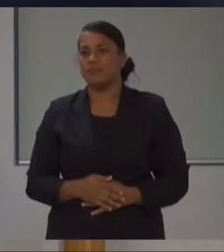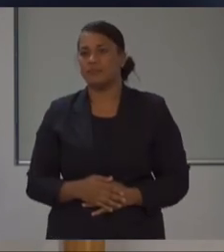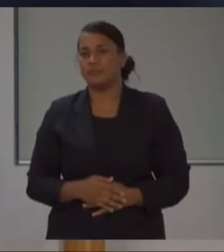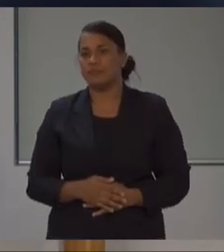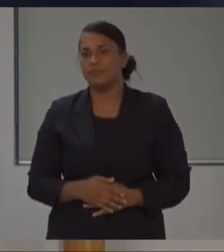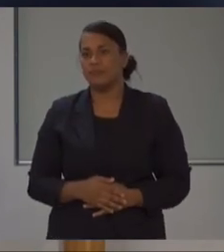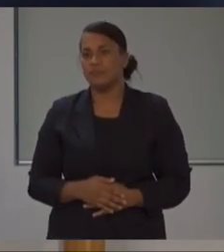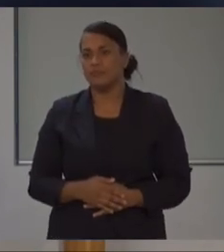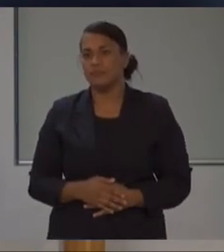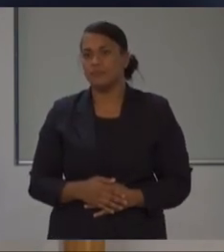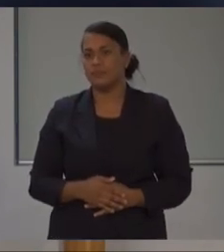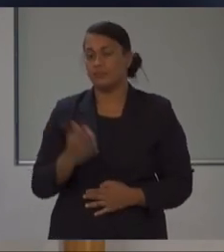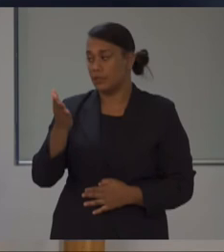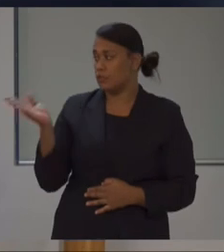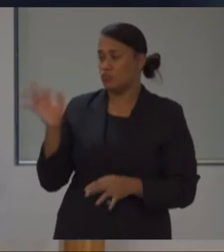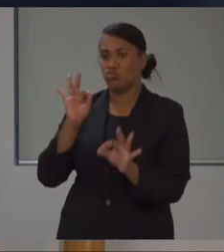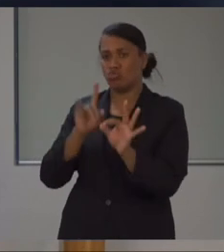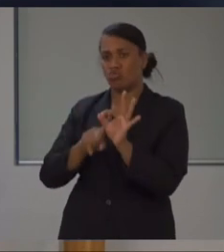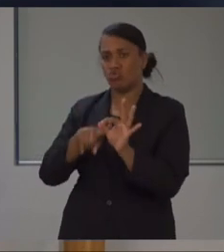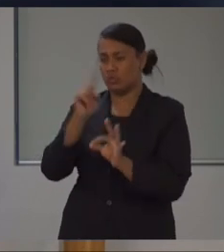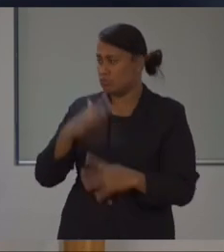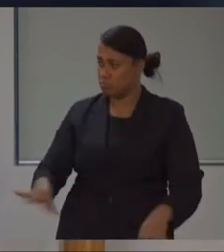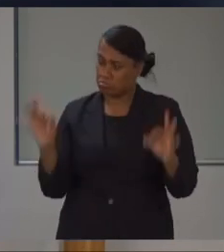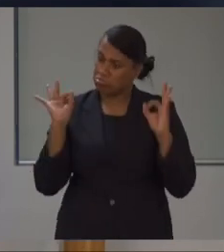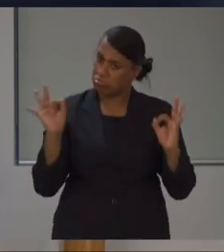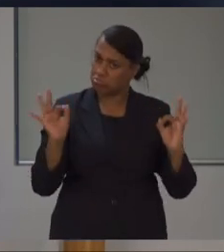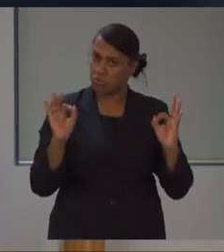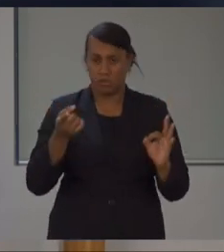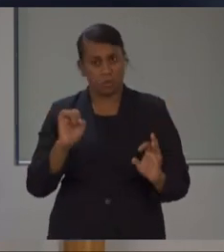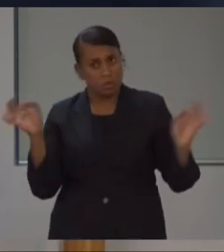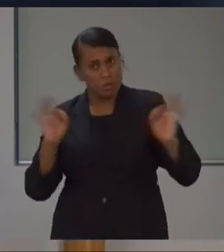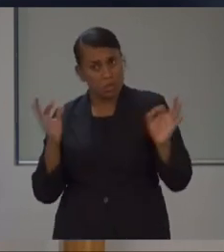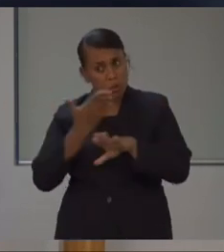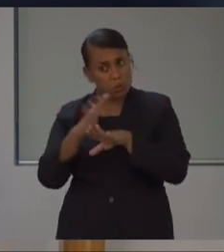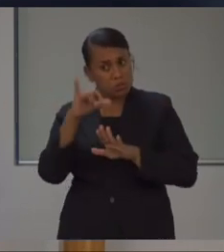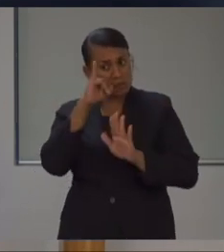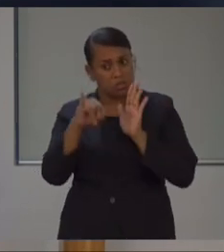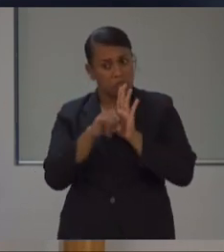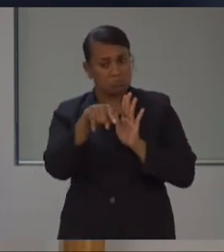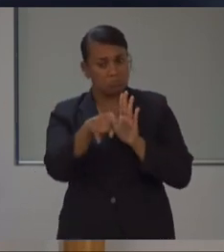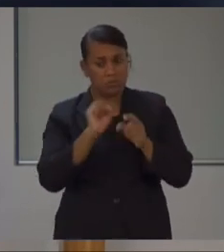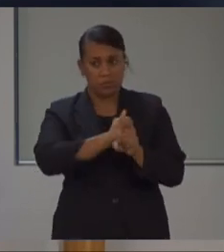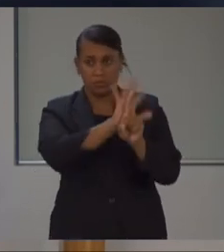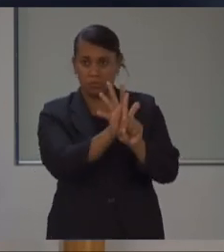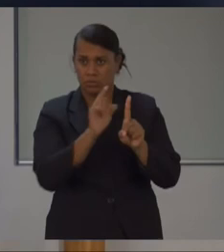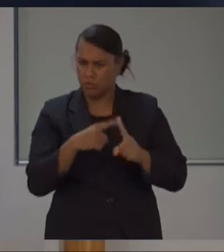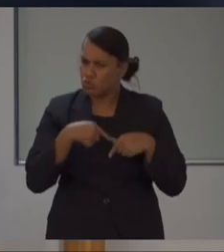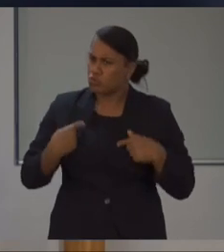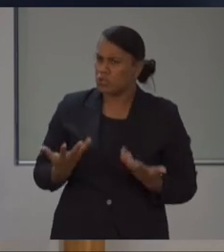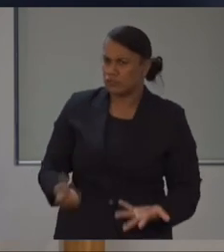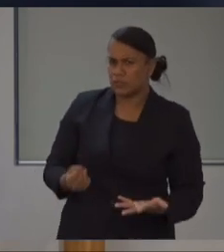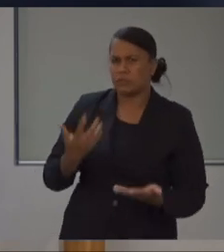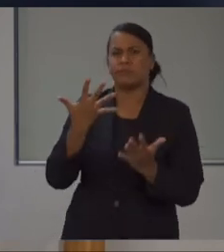If all goes well, you don't get any more new cases. And we write out the recovery of the